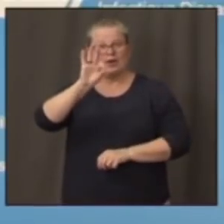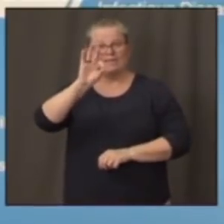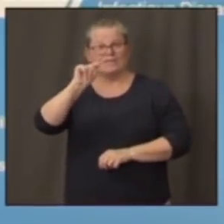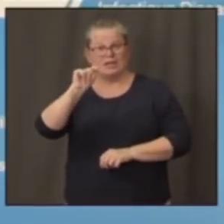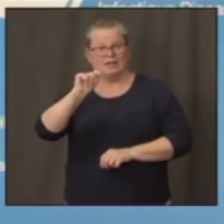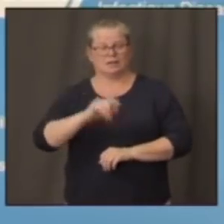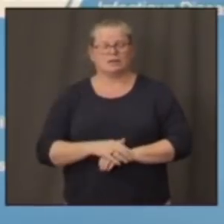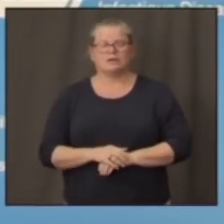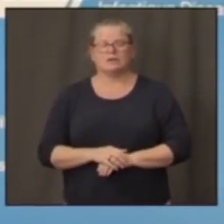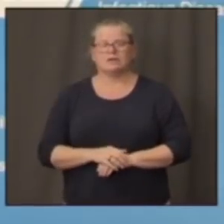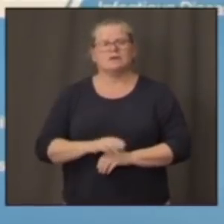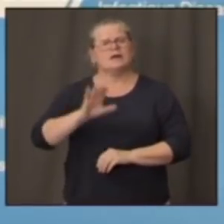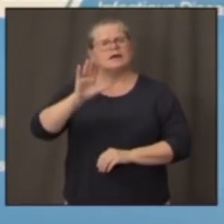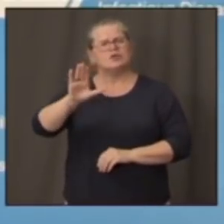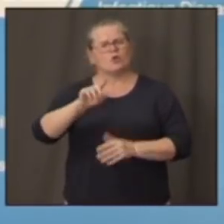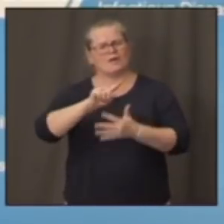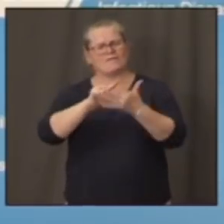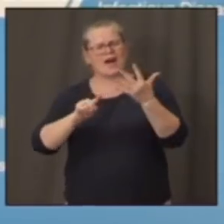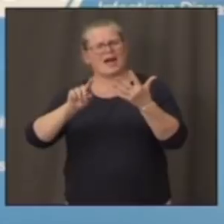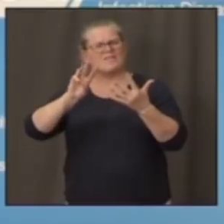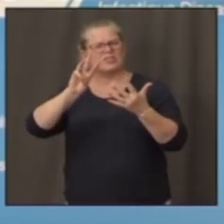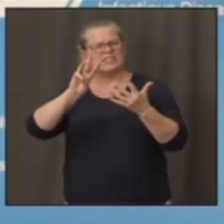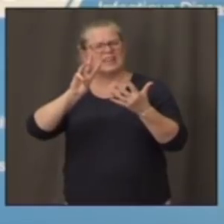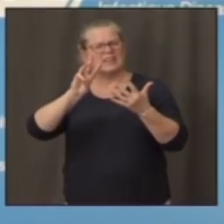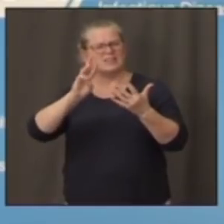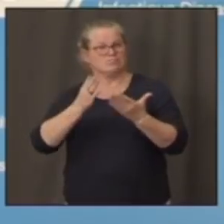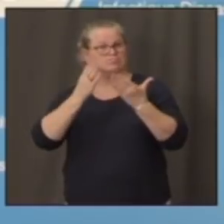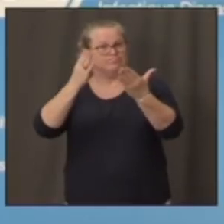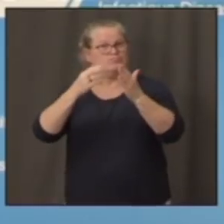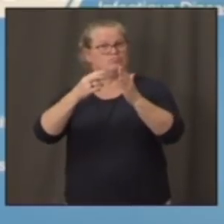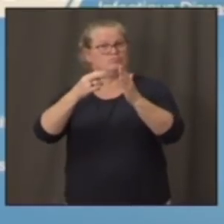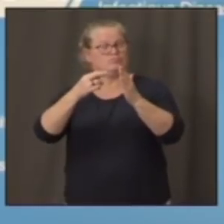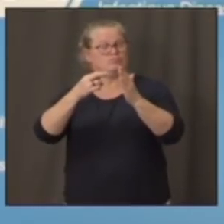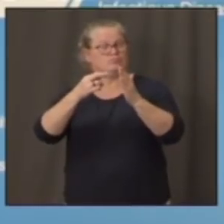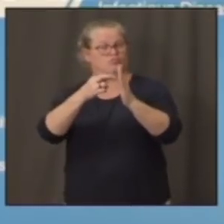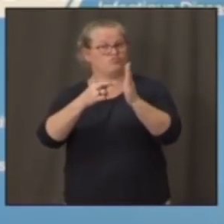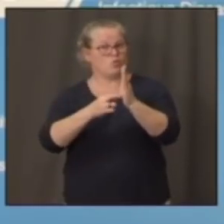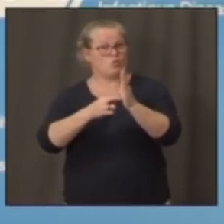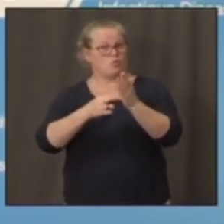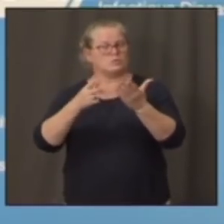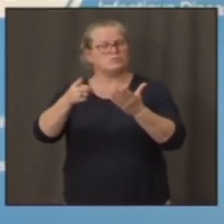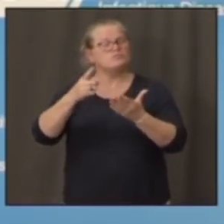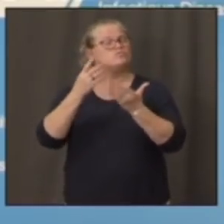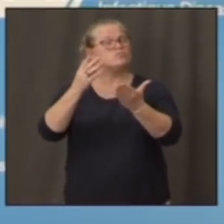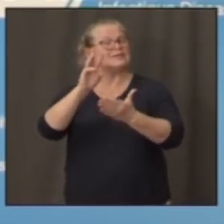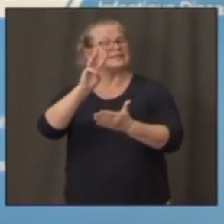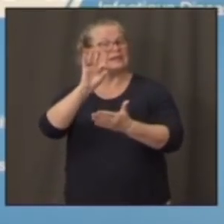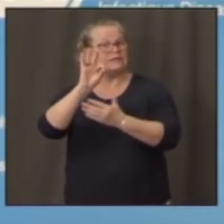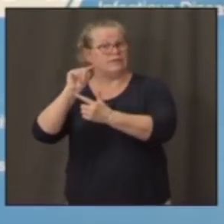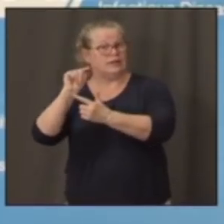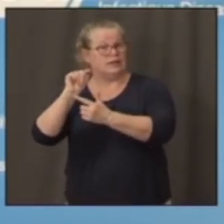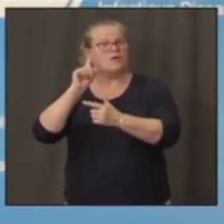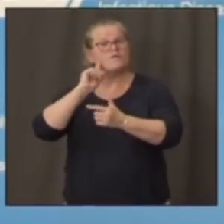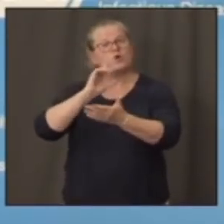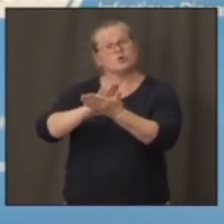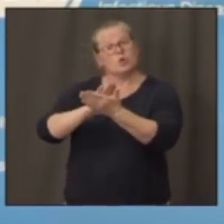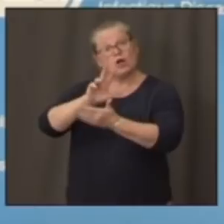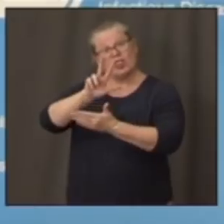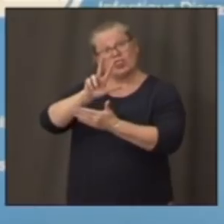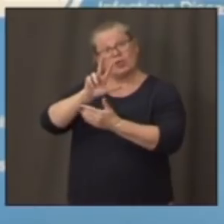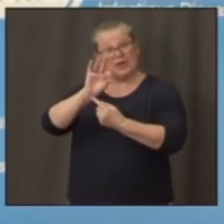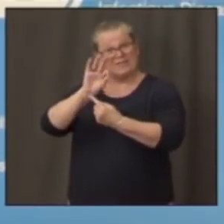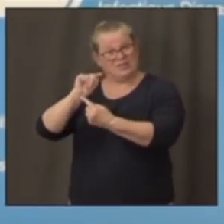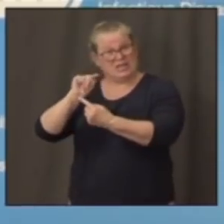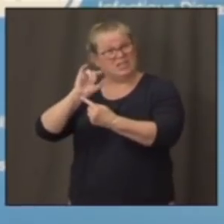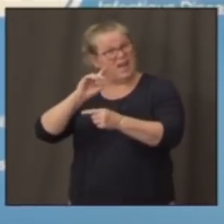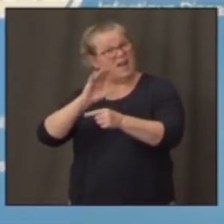you emphasized the six feet of social distancing. So is three feet adequate for schools? You know, I can't give a